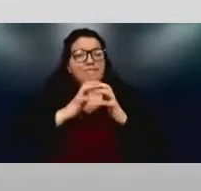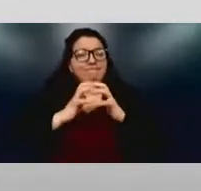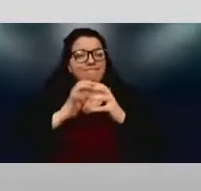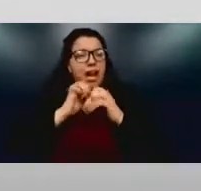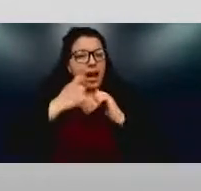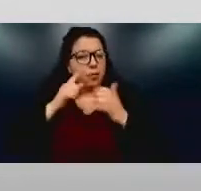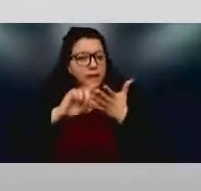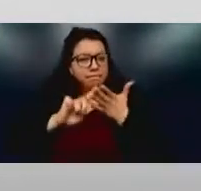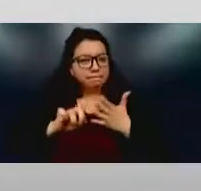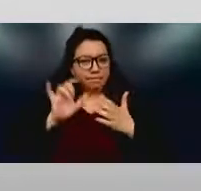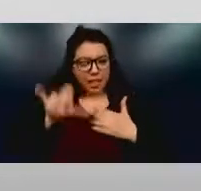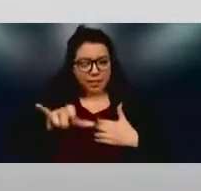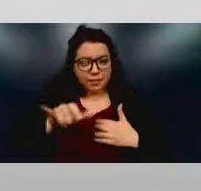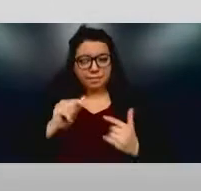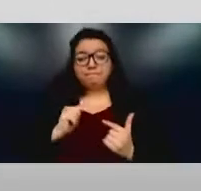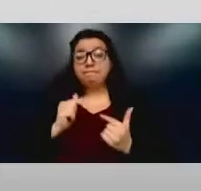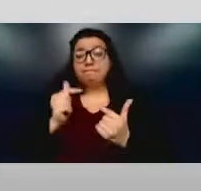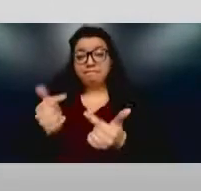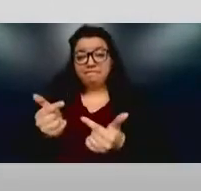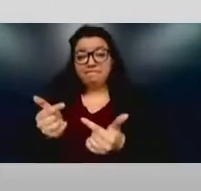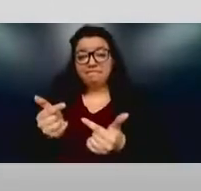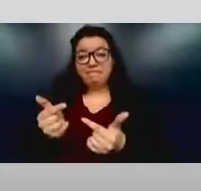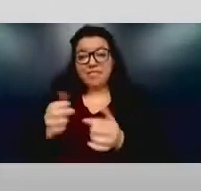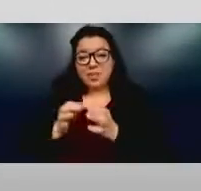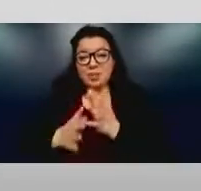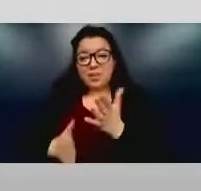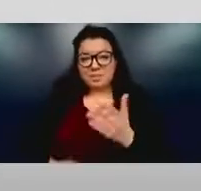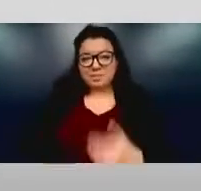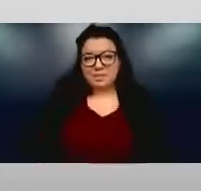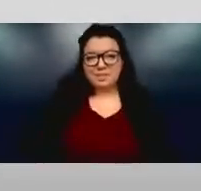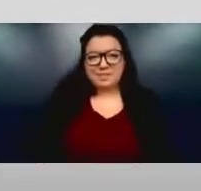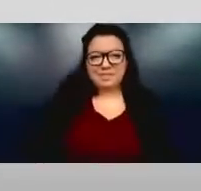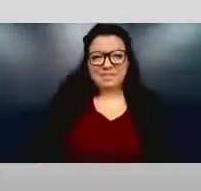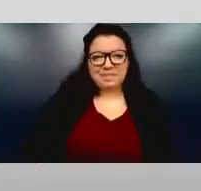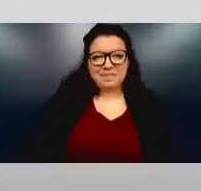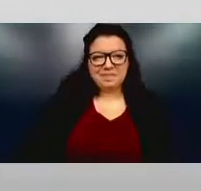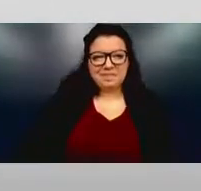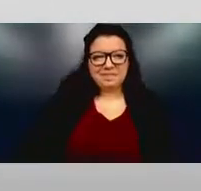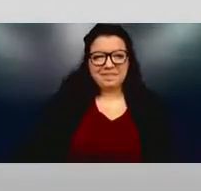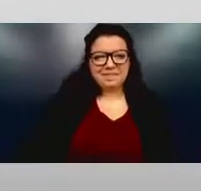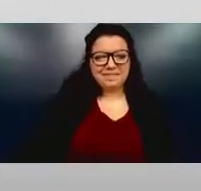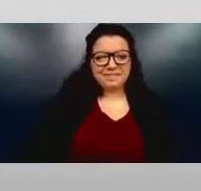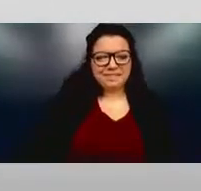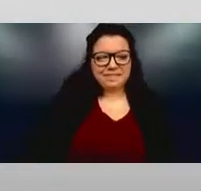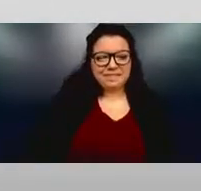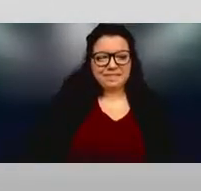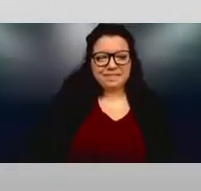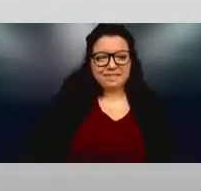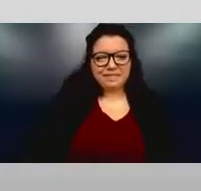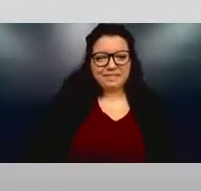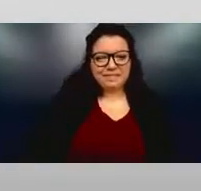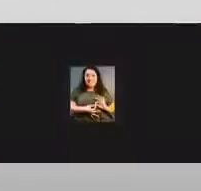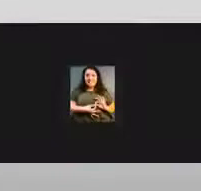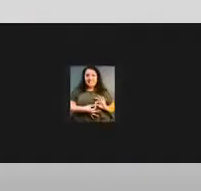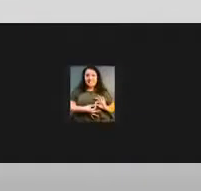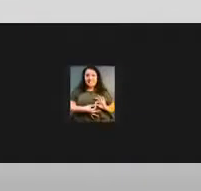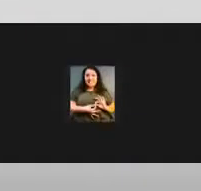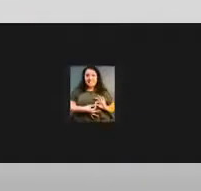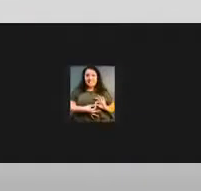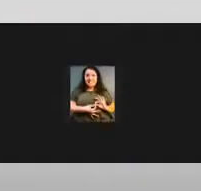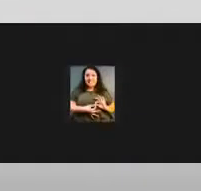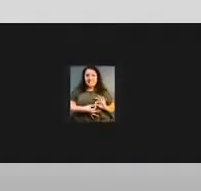So this is Farami, I'm going to jump in first and say thank you for the question and provide some additional context